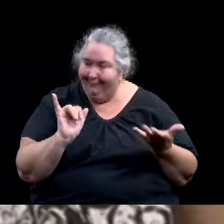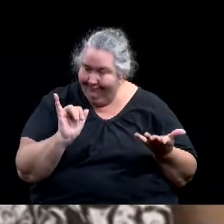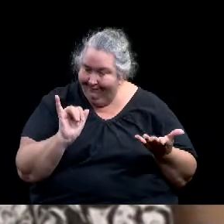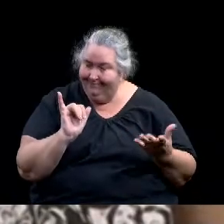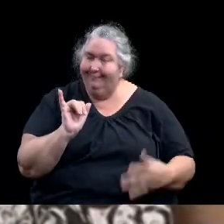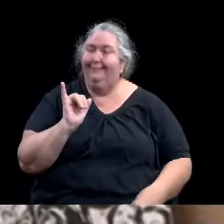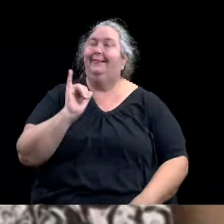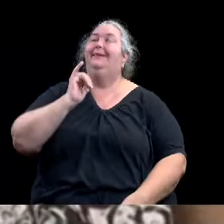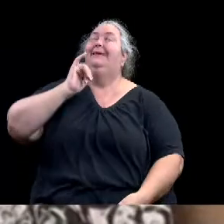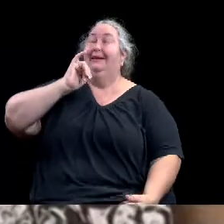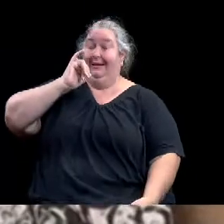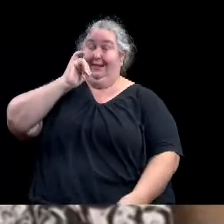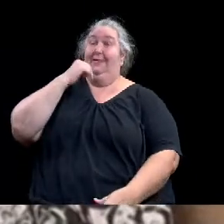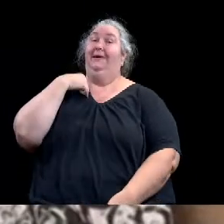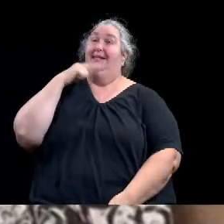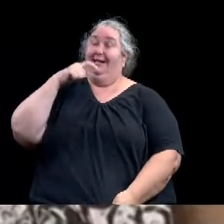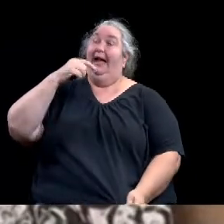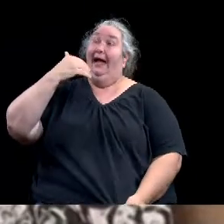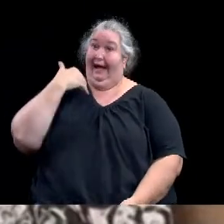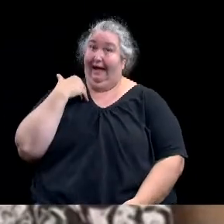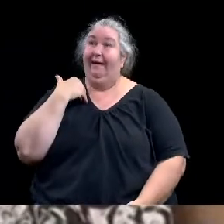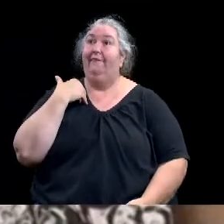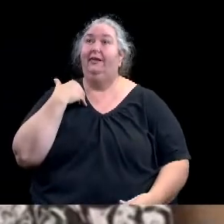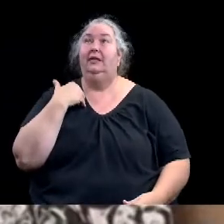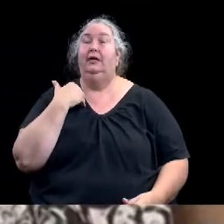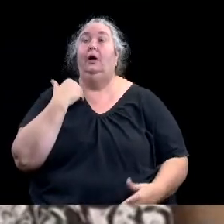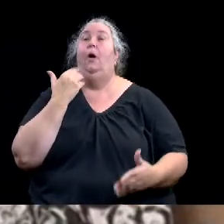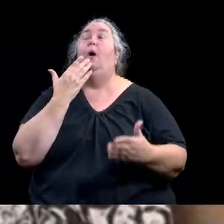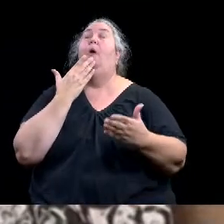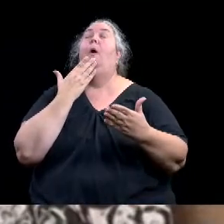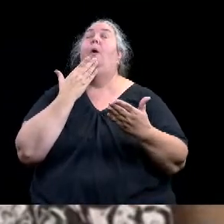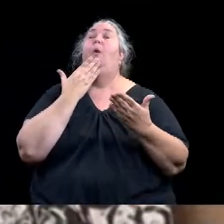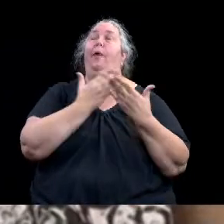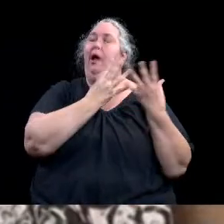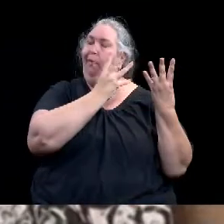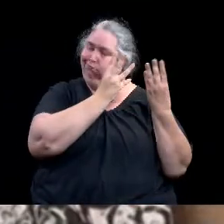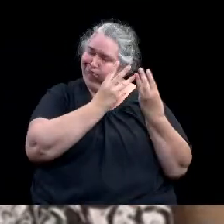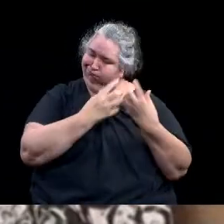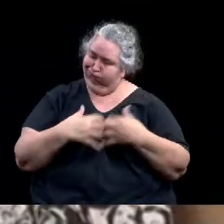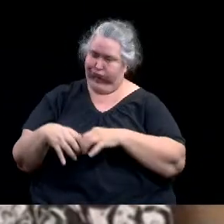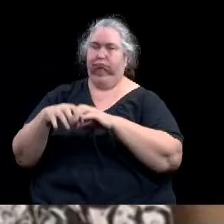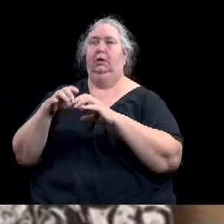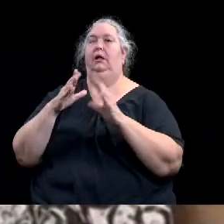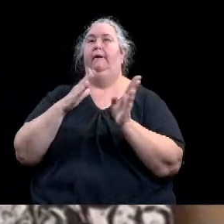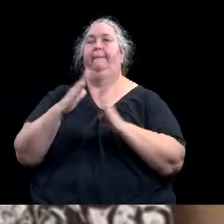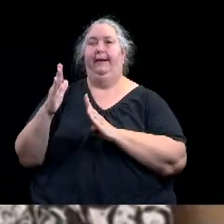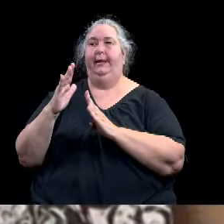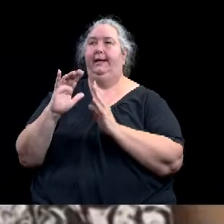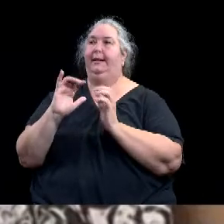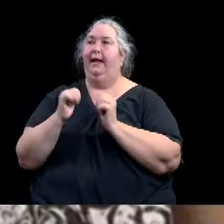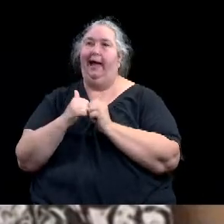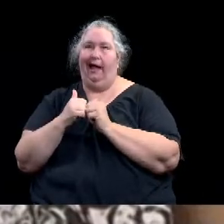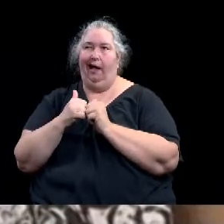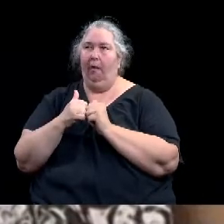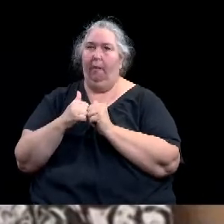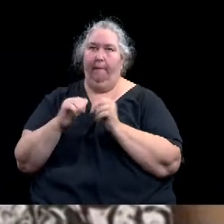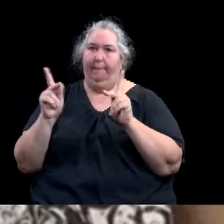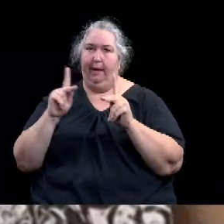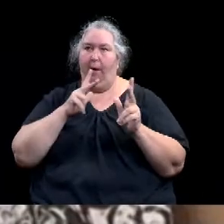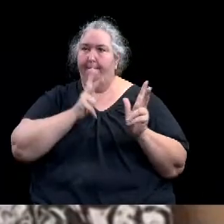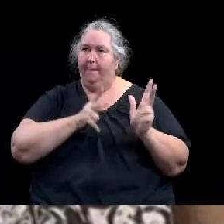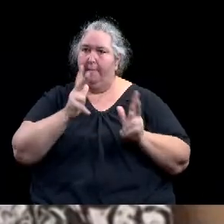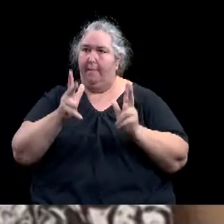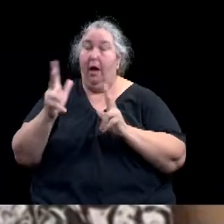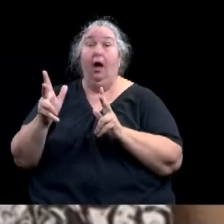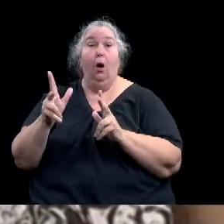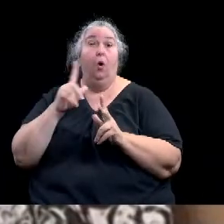people. Cause I know that space while it's perfect, perfect venue for it, especially in the new spacing, um, design plan